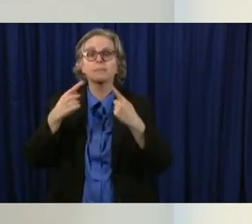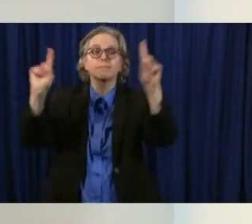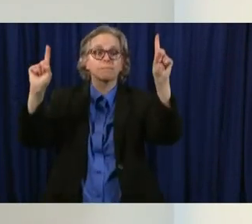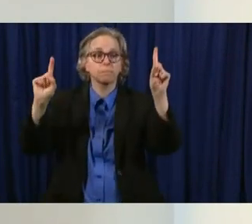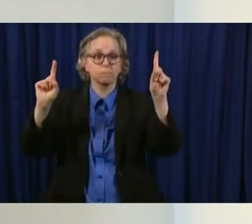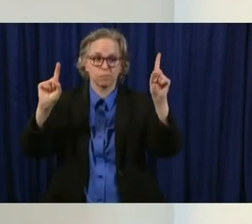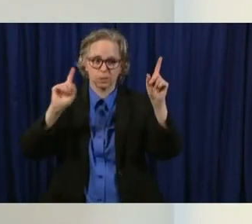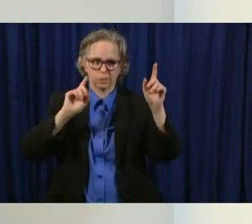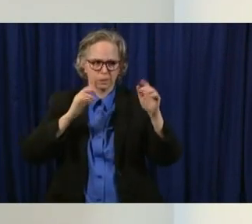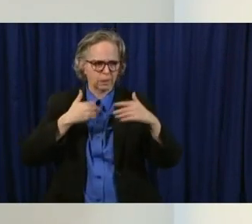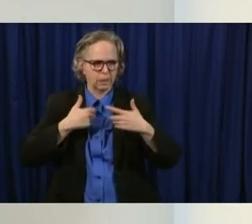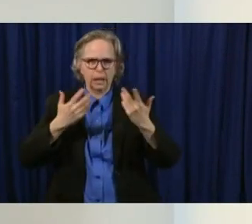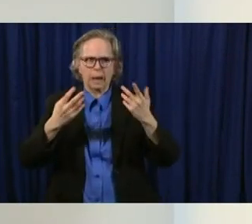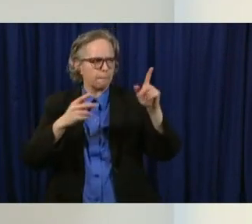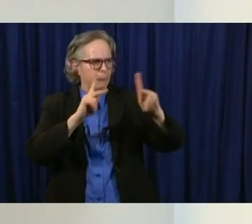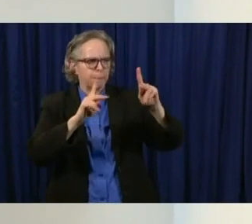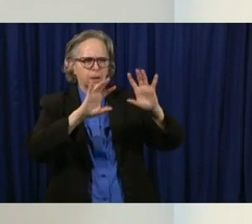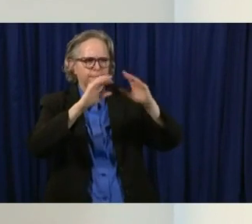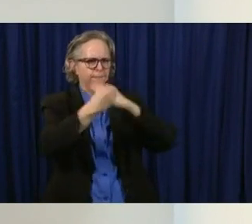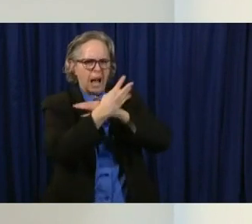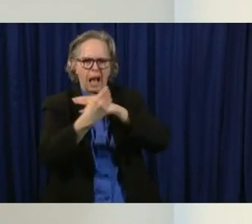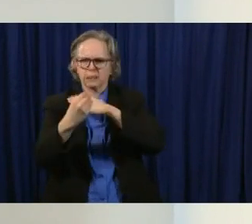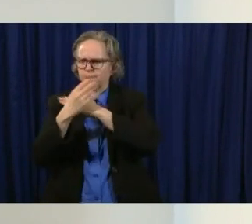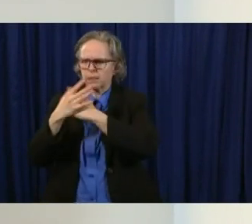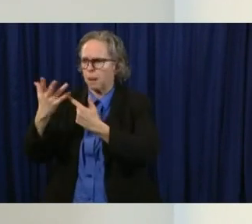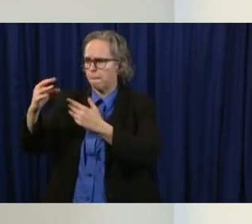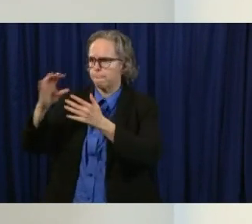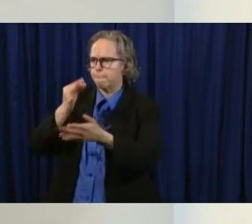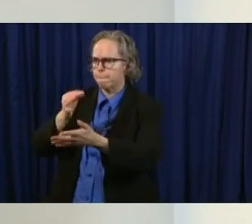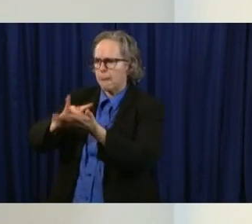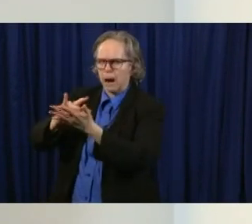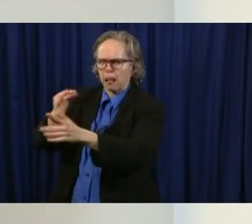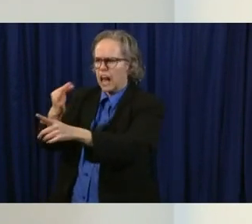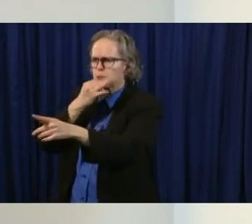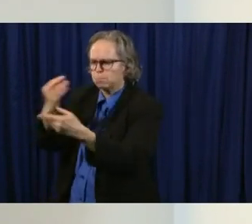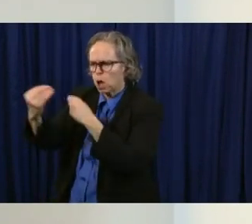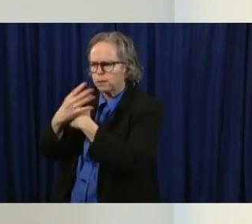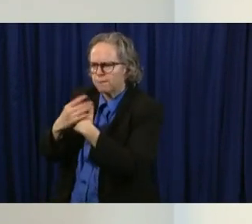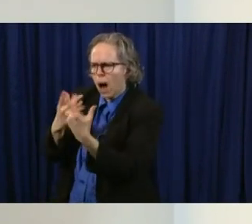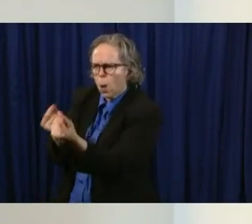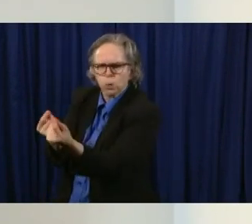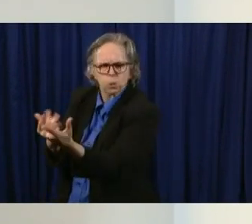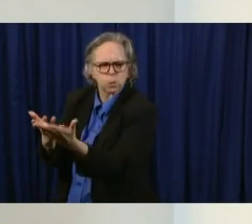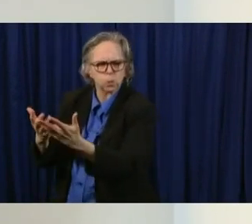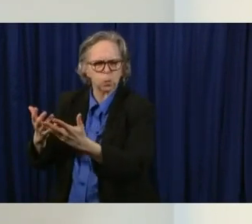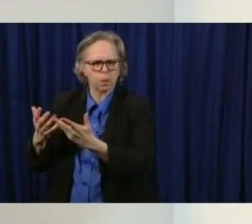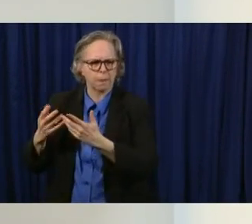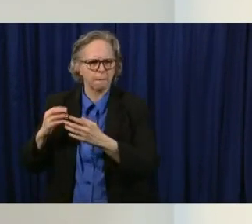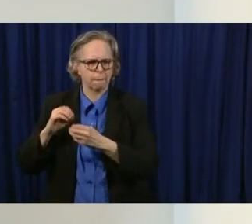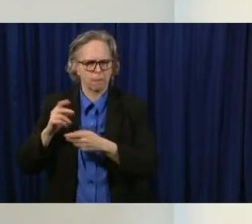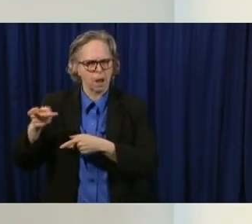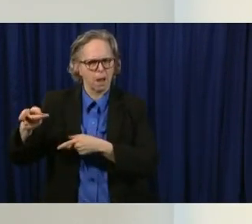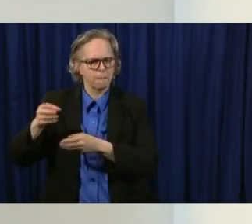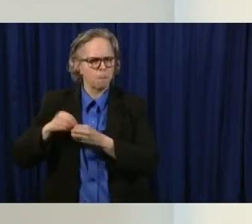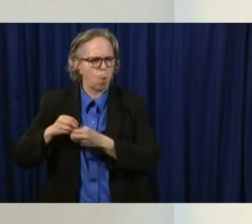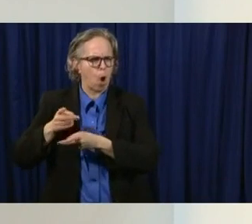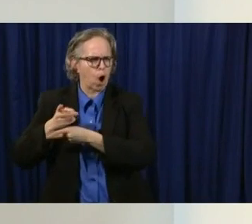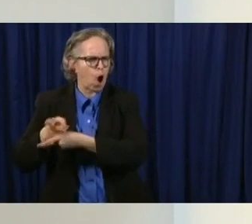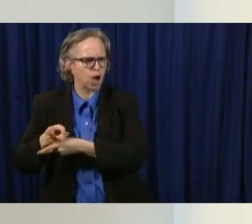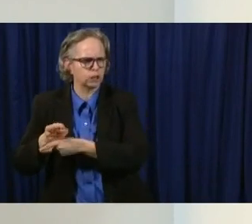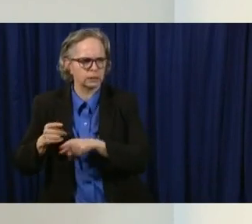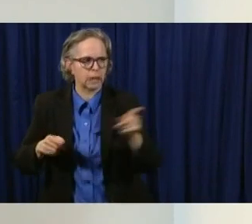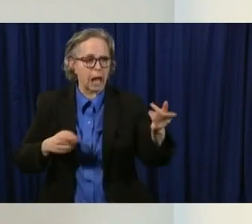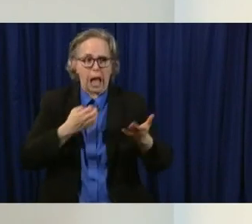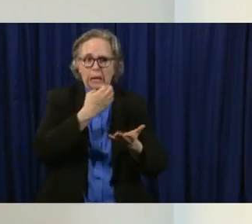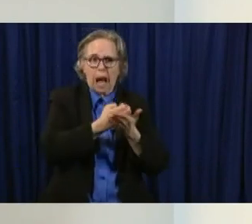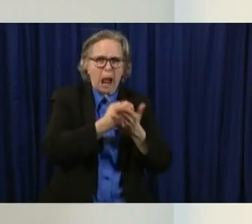Uh, in the medical community, which are, are certainly, uh, a little more cautious because of what they know, people in the economic and